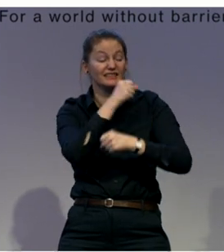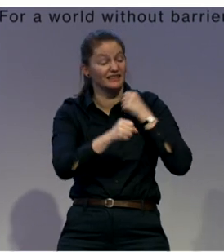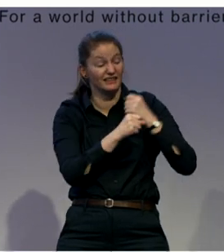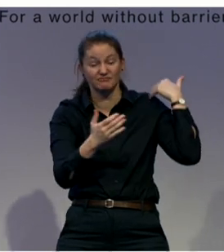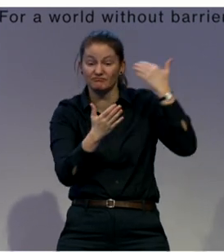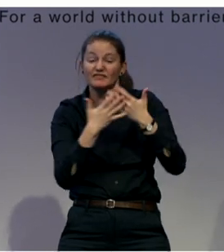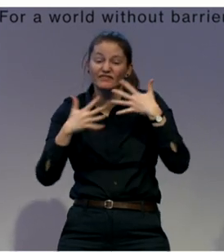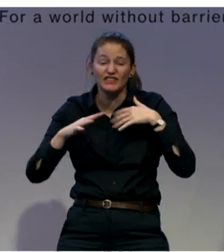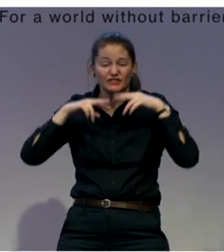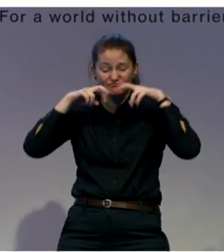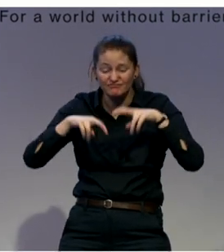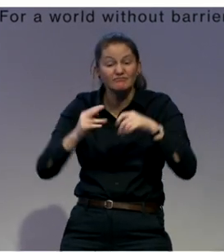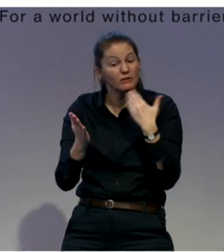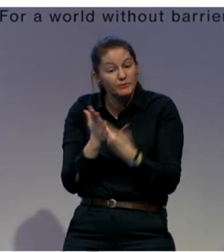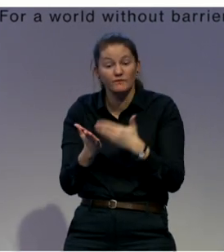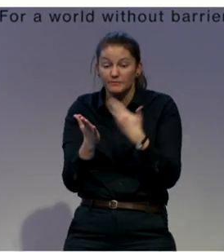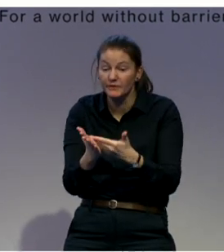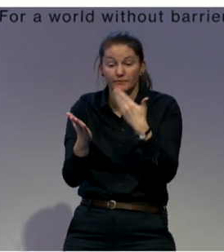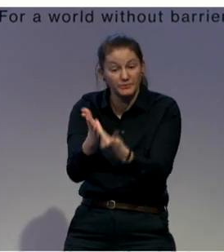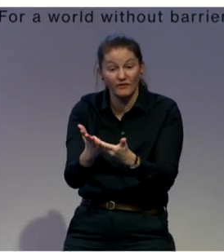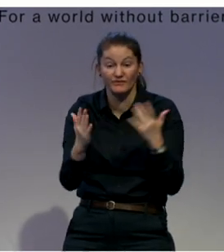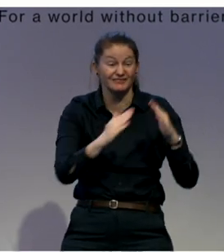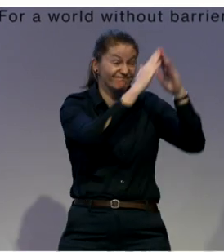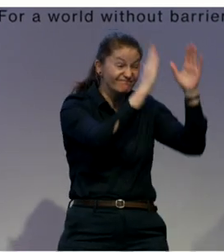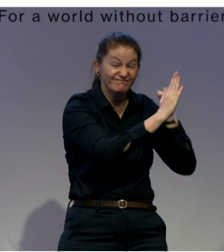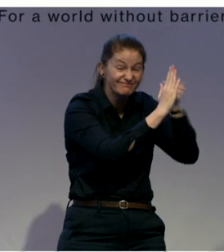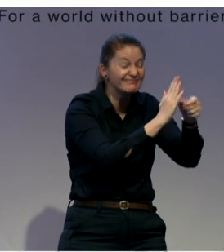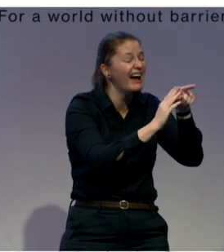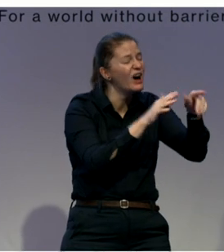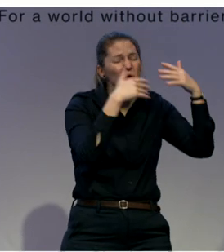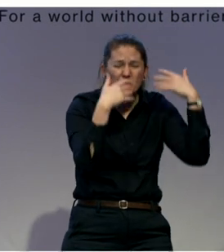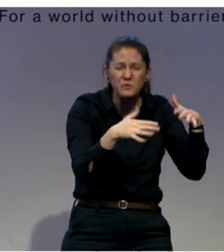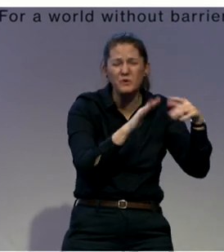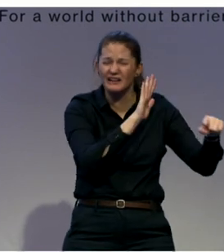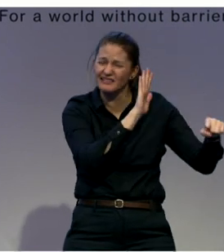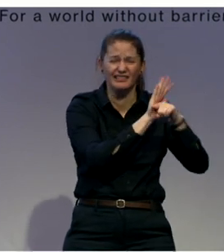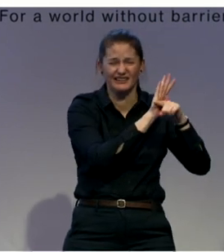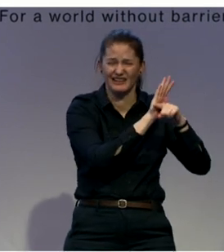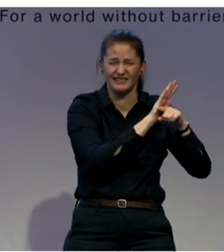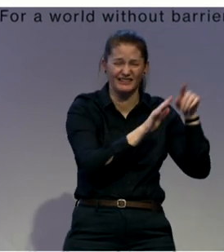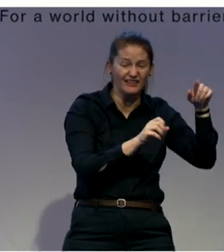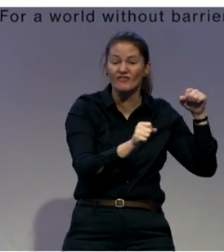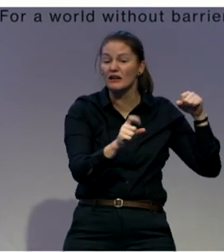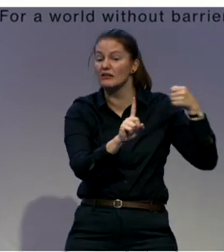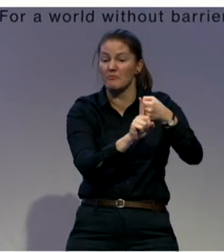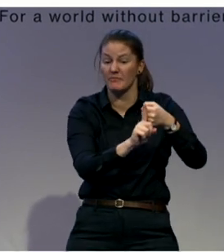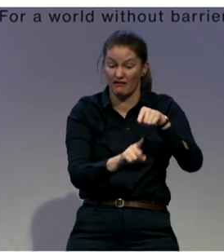institutions for child's life and brain development. But still, we have to remind ourselves